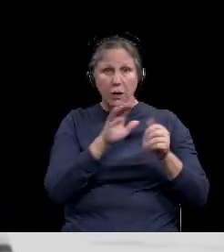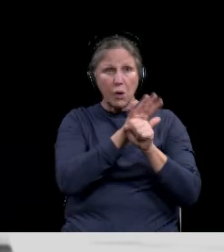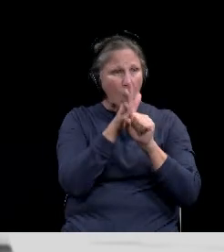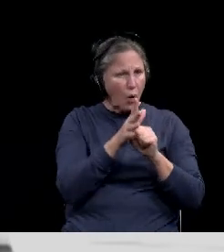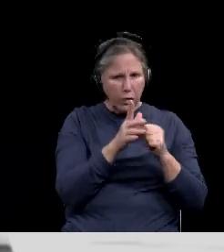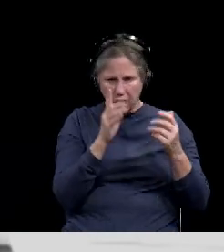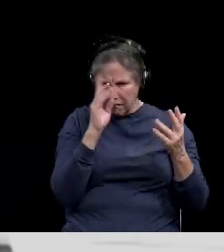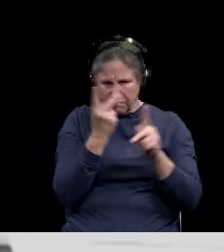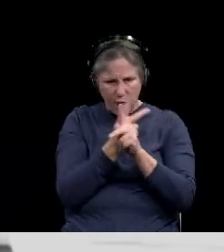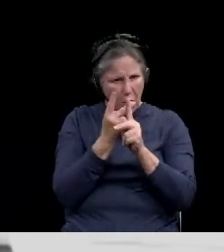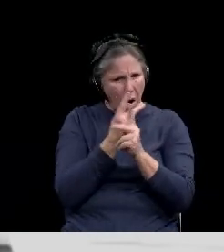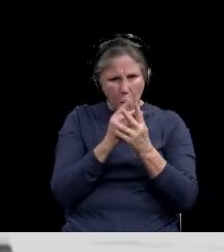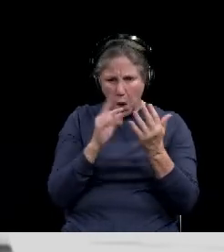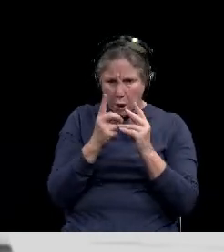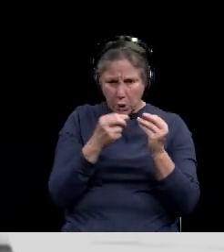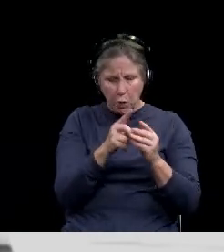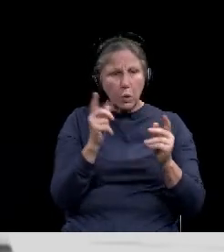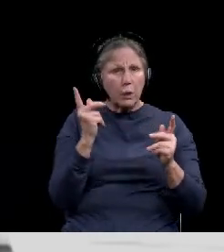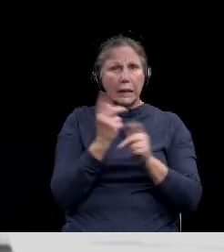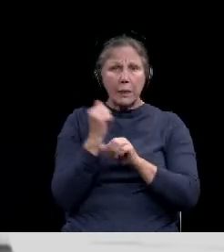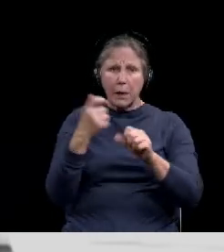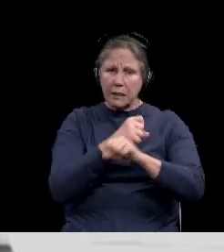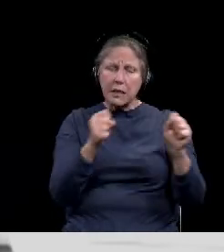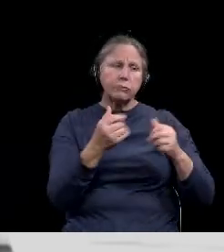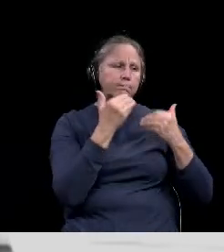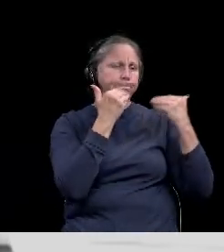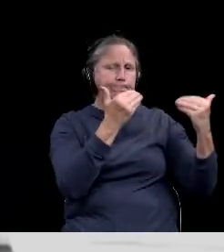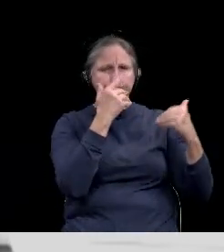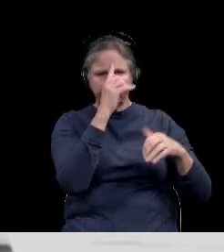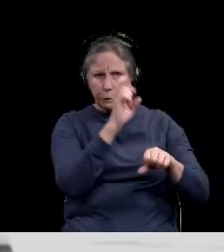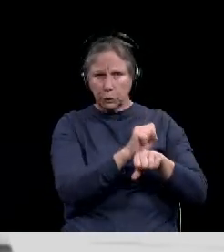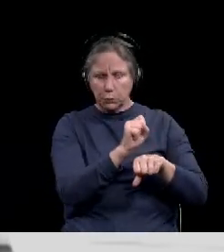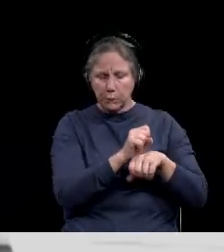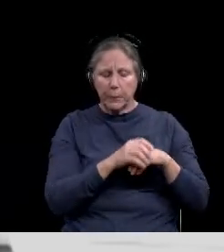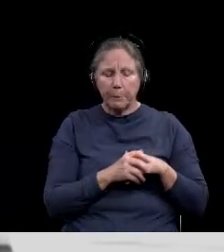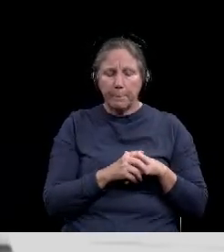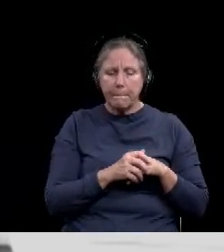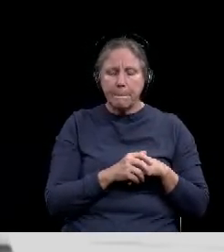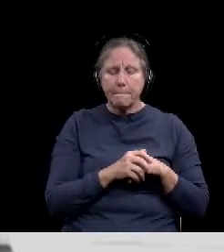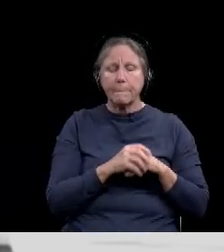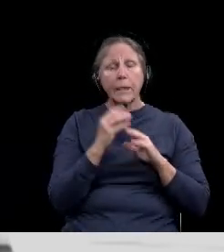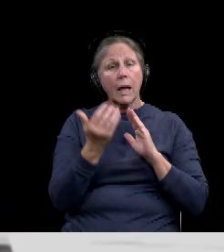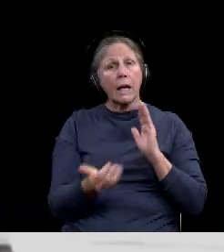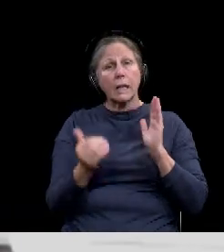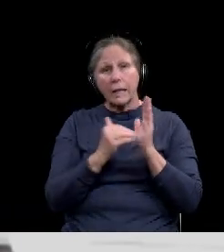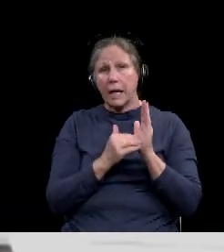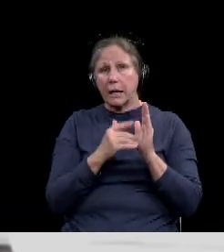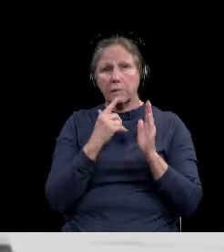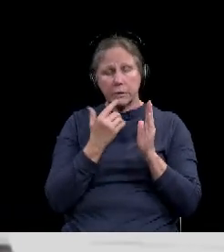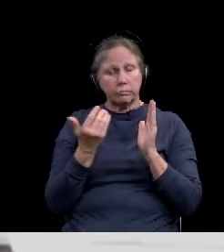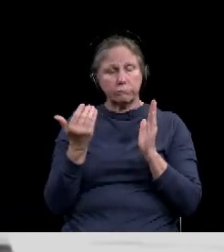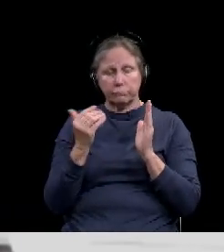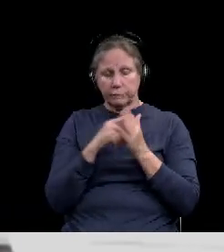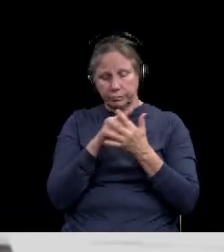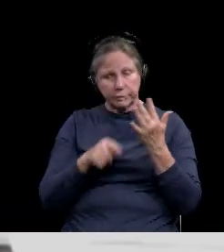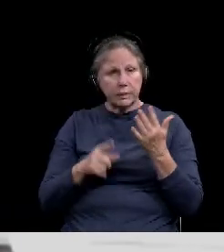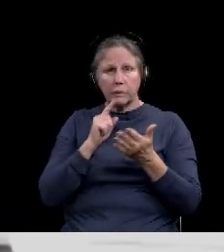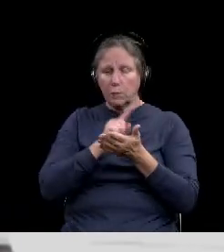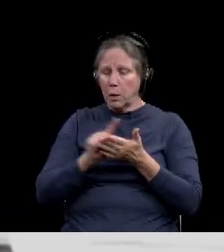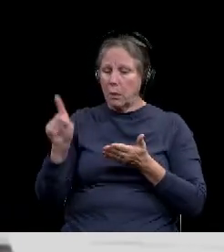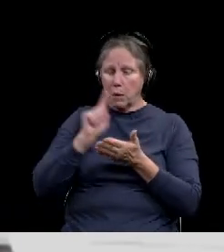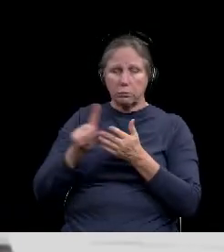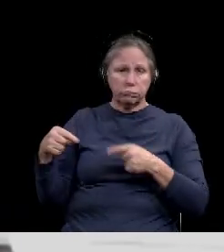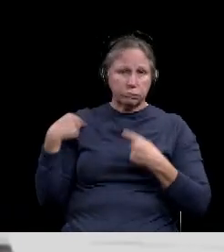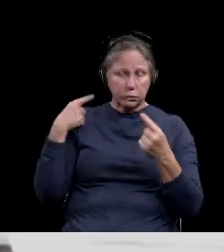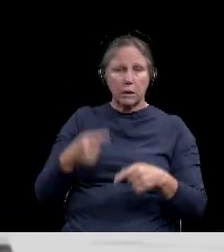in their power to keep us all safe. Um, I'll, I'll reiterate some things that I've said now, um, for several weeks, uh,